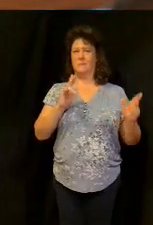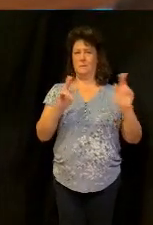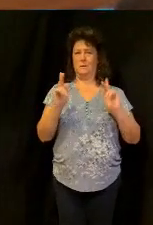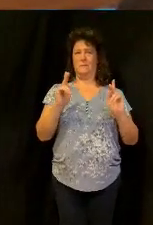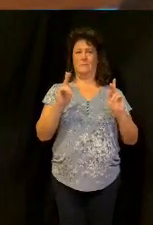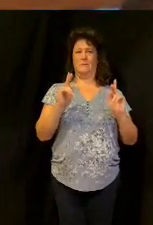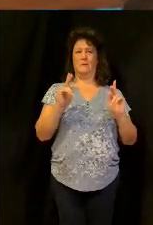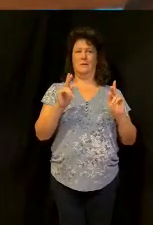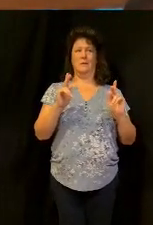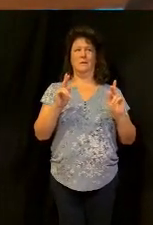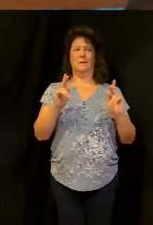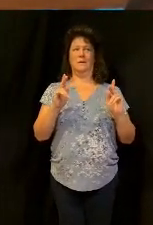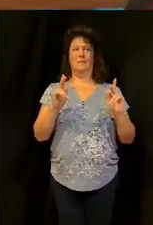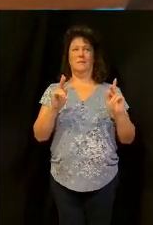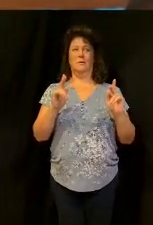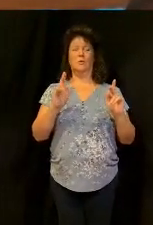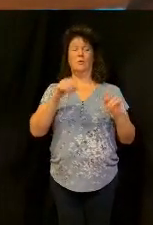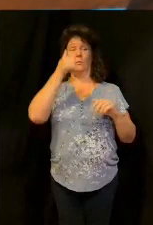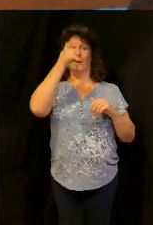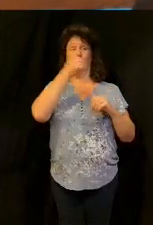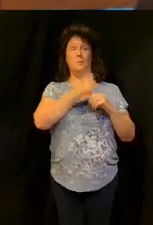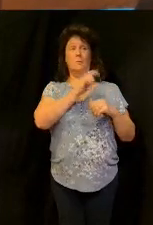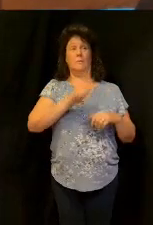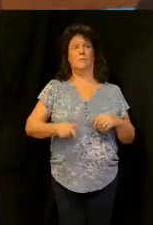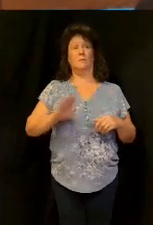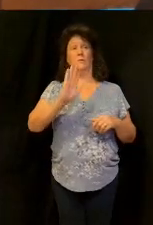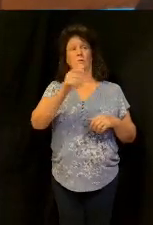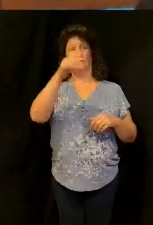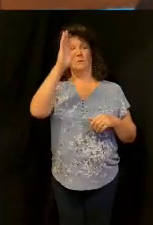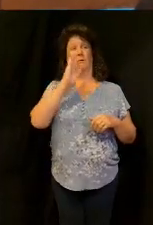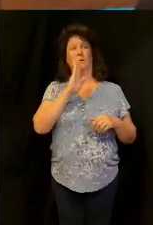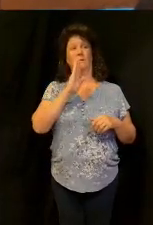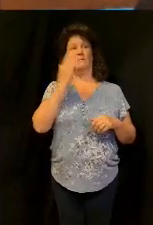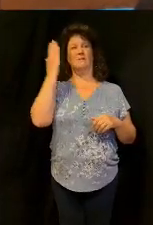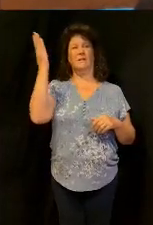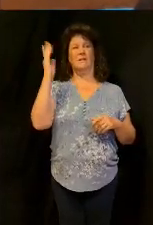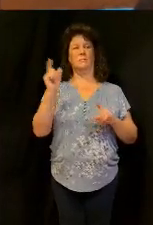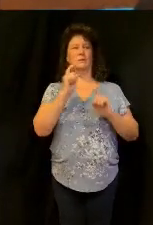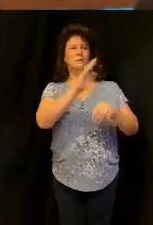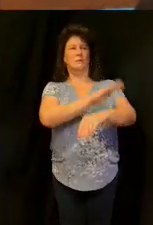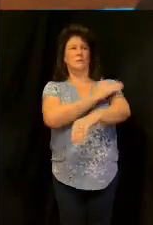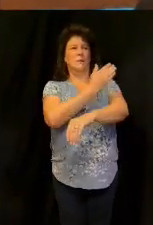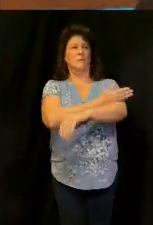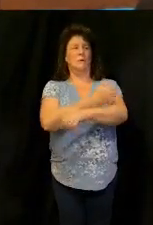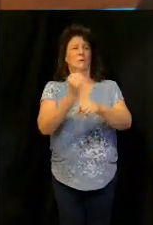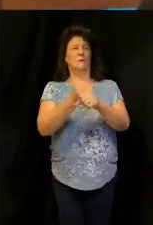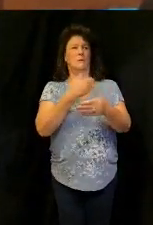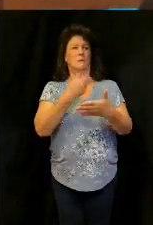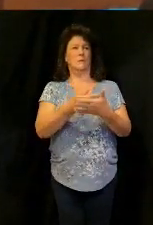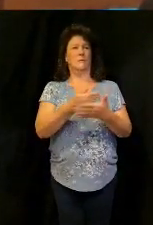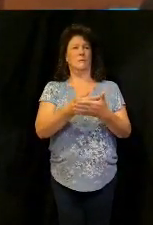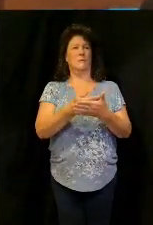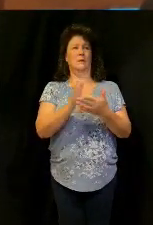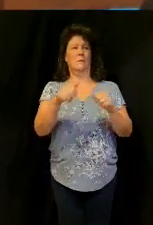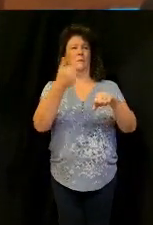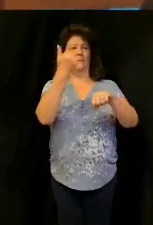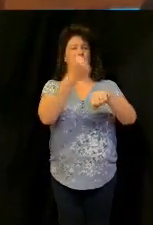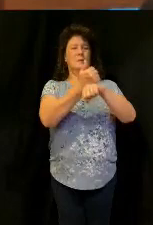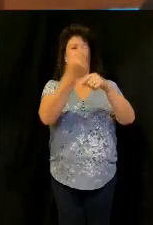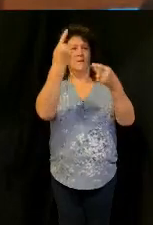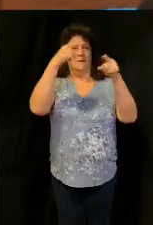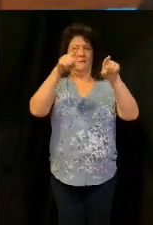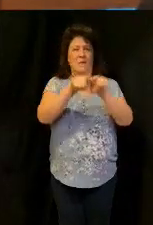God blessed them he said and you shall remember the Lord your God for it's he who gives you the power to get wealth that he may establish his what